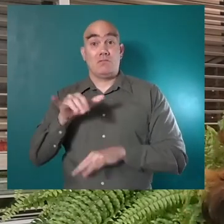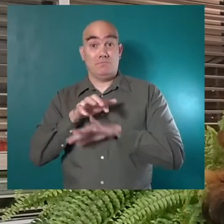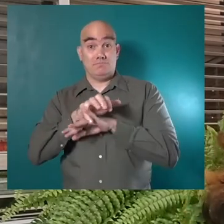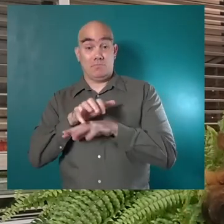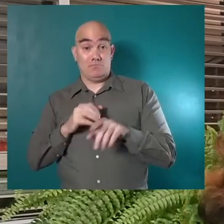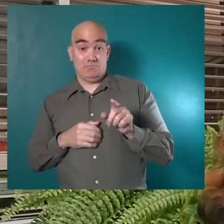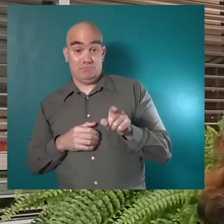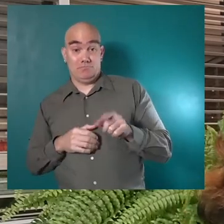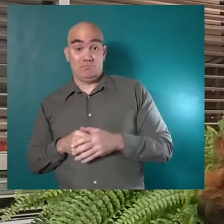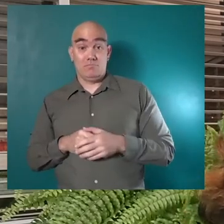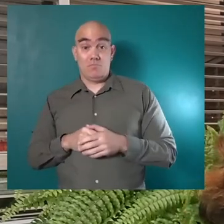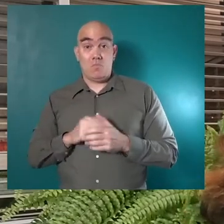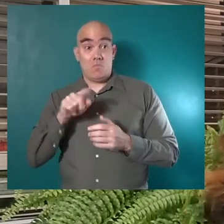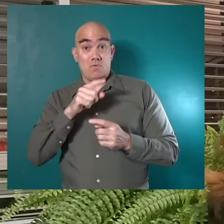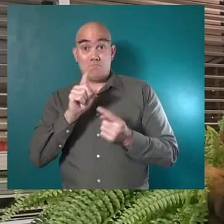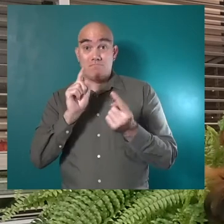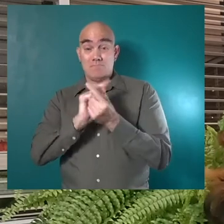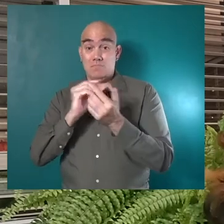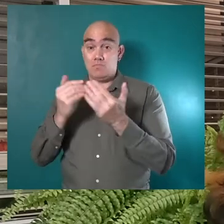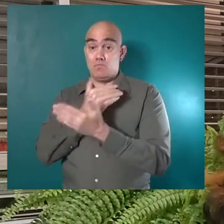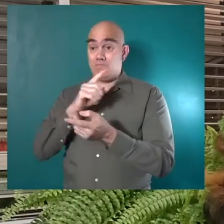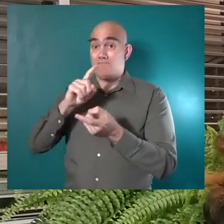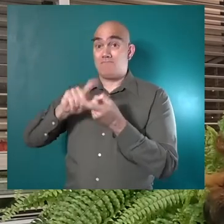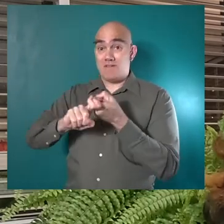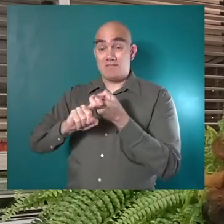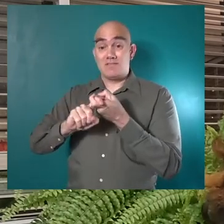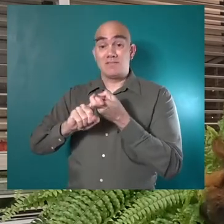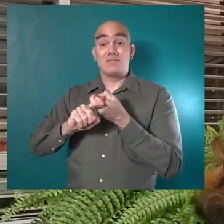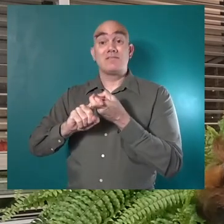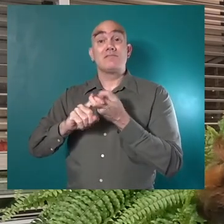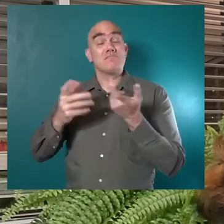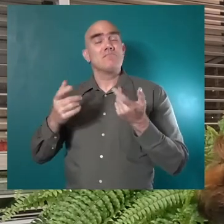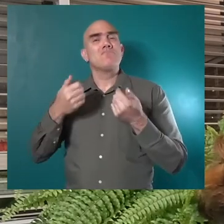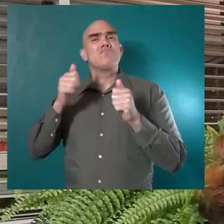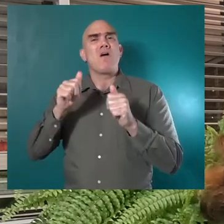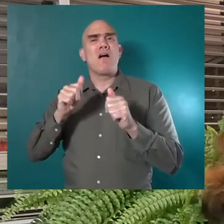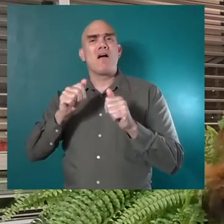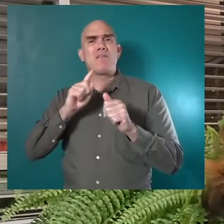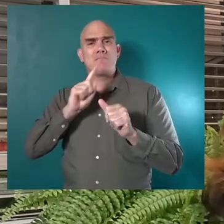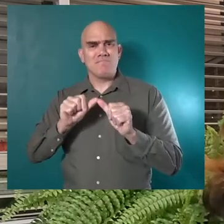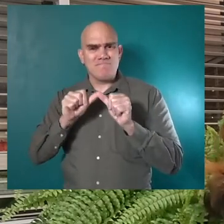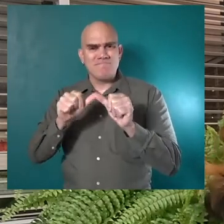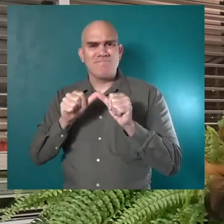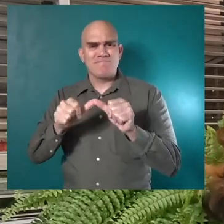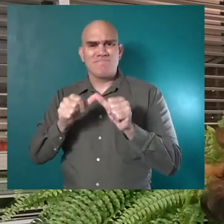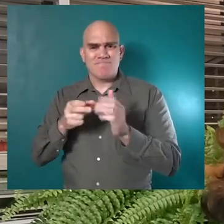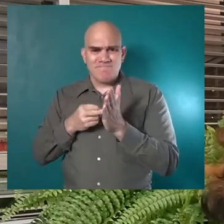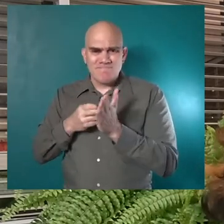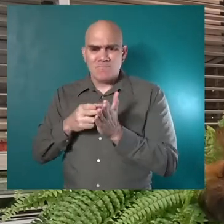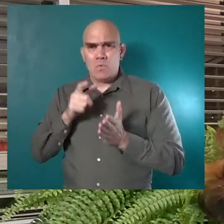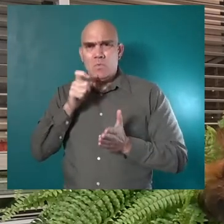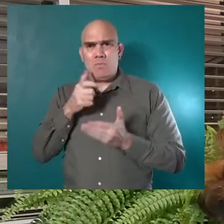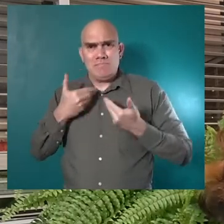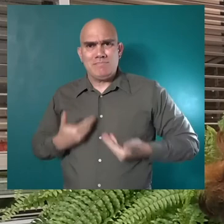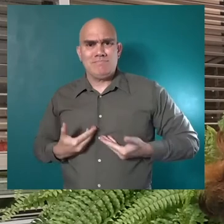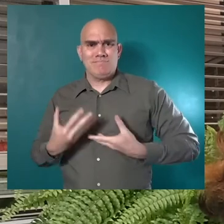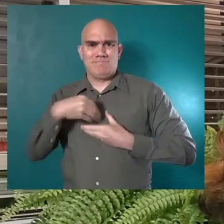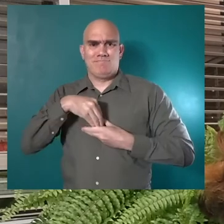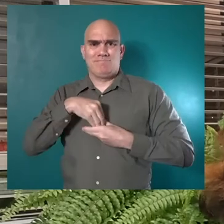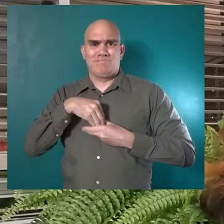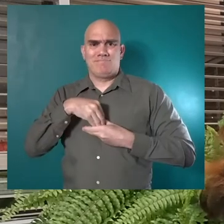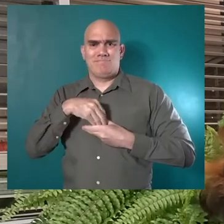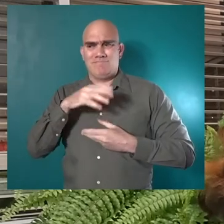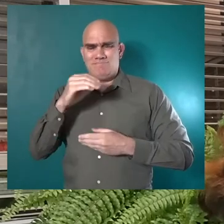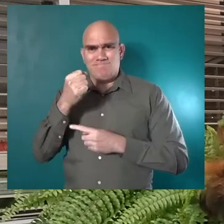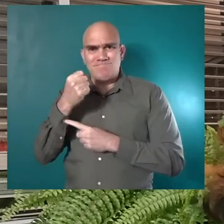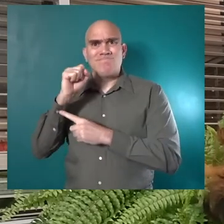Like the spider, when you are meeting new friends, remember to stay true to who you are